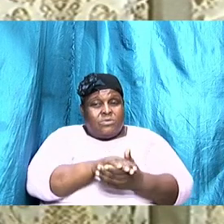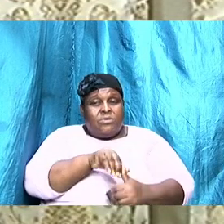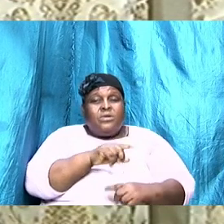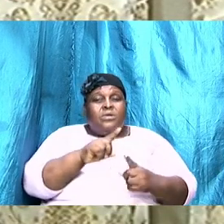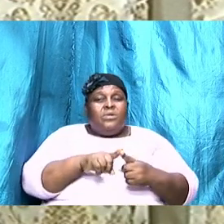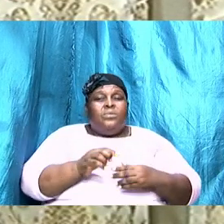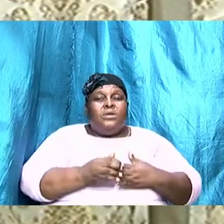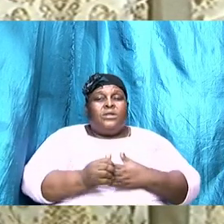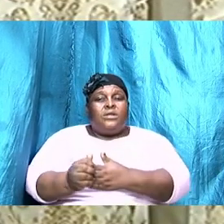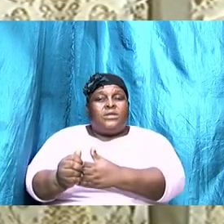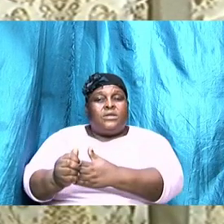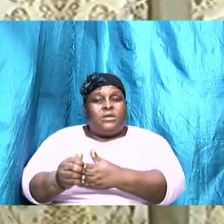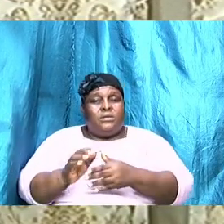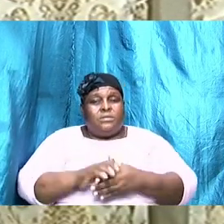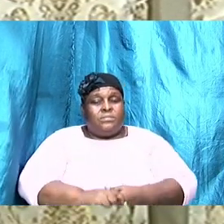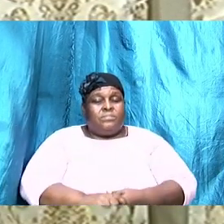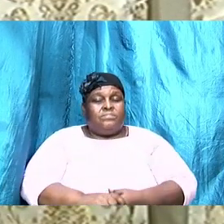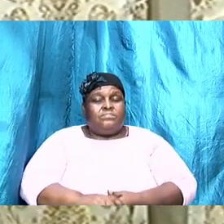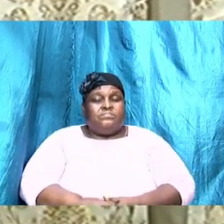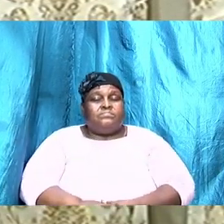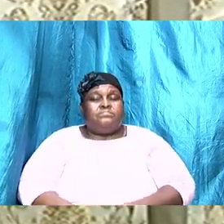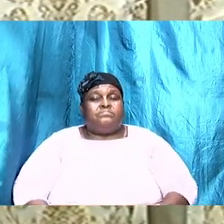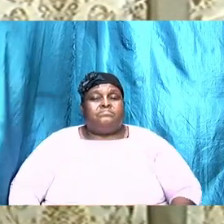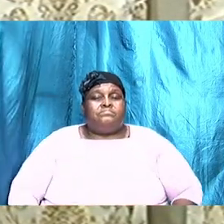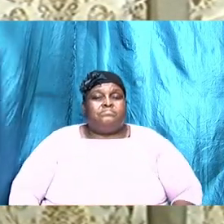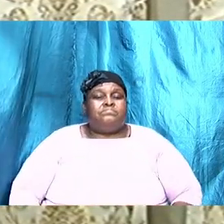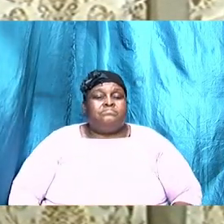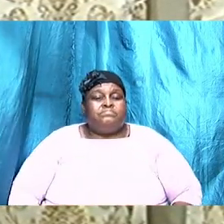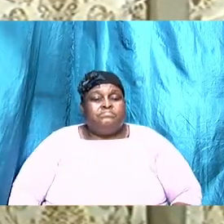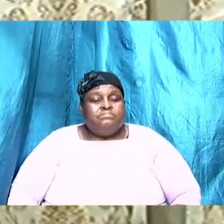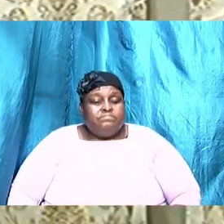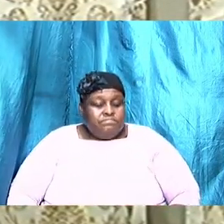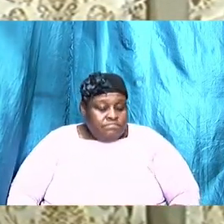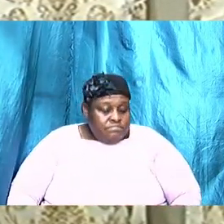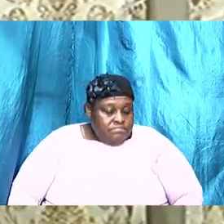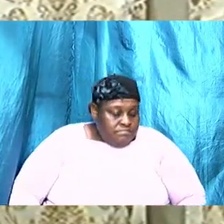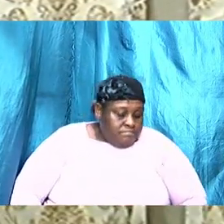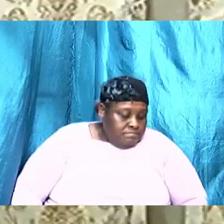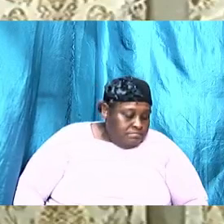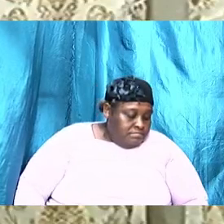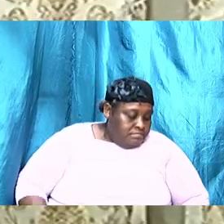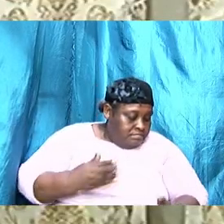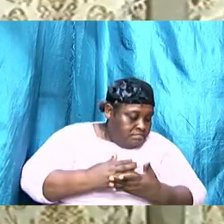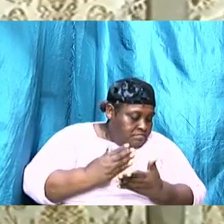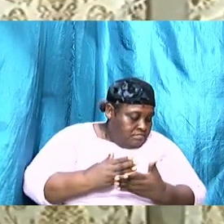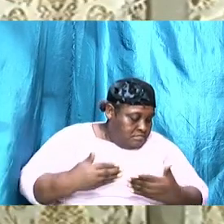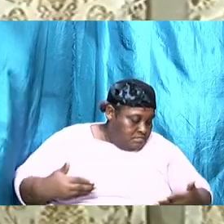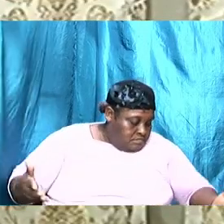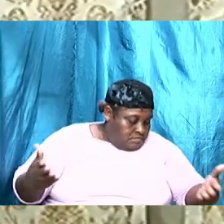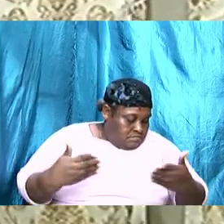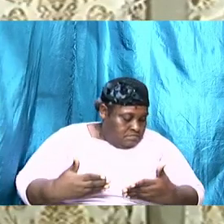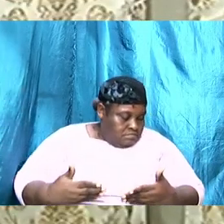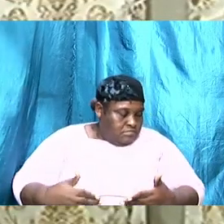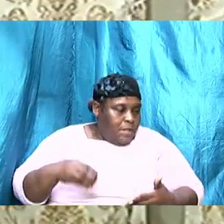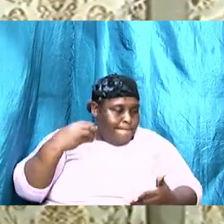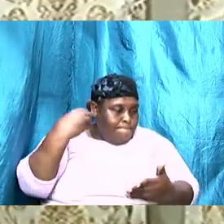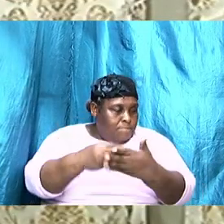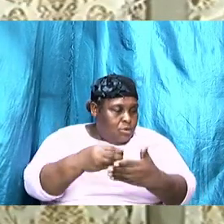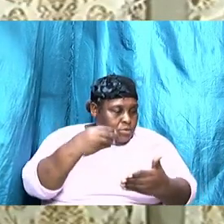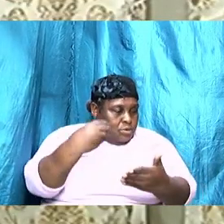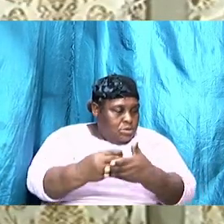we have some questions and we can't do them tonight because the time is up so we stop here money